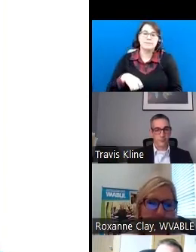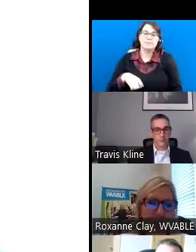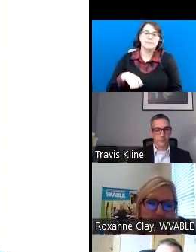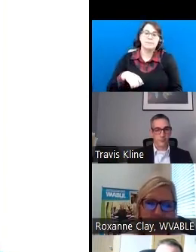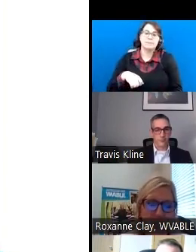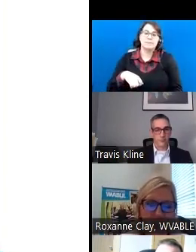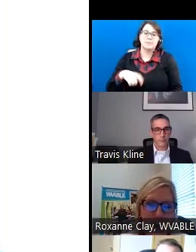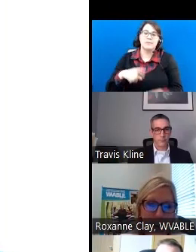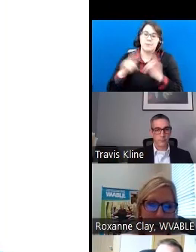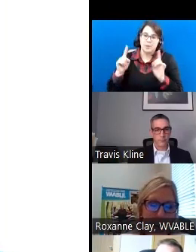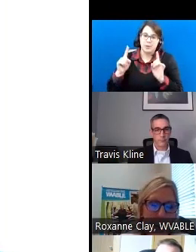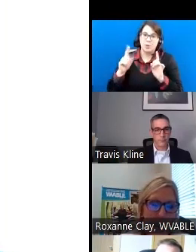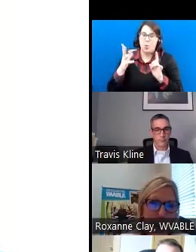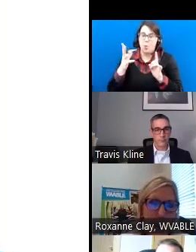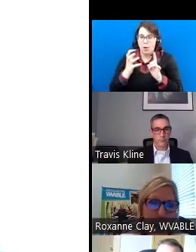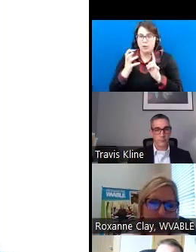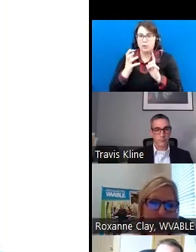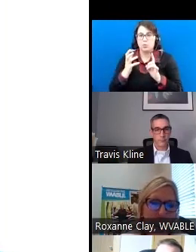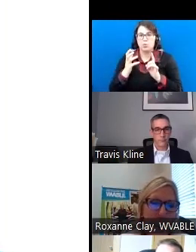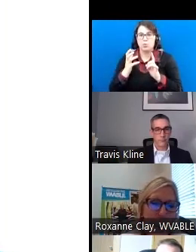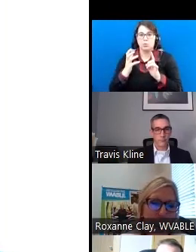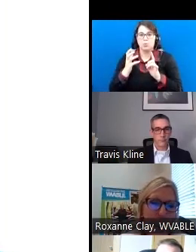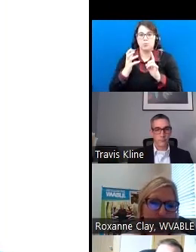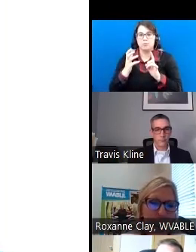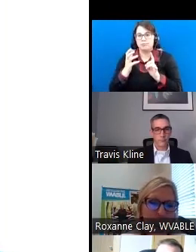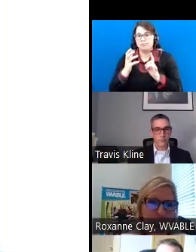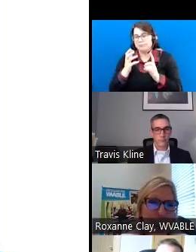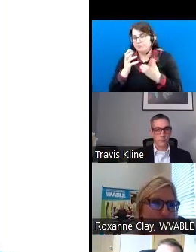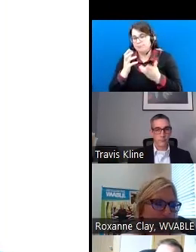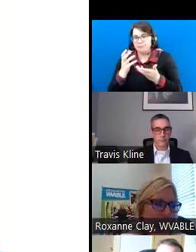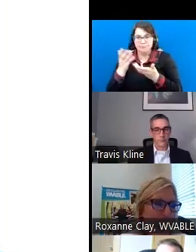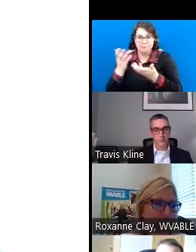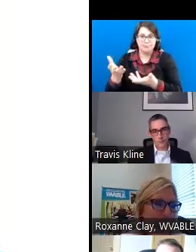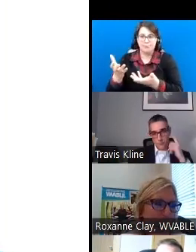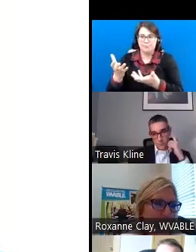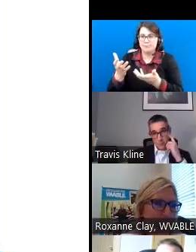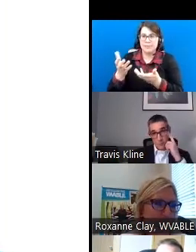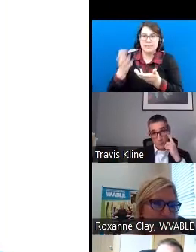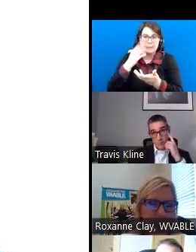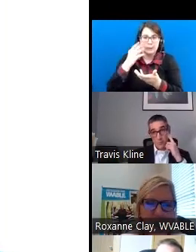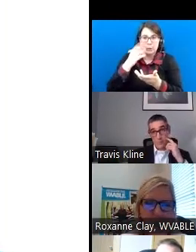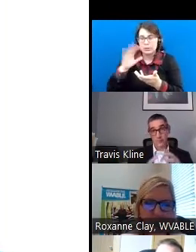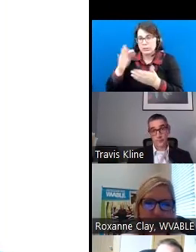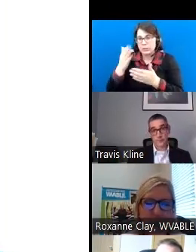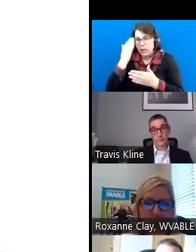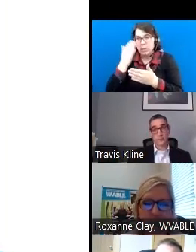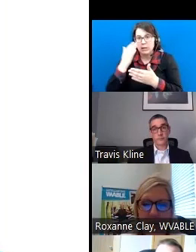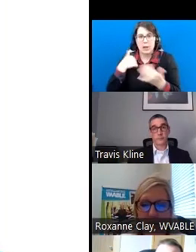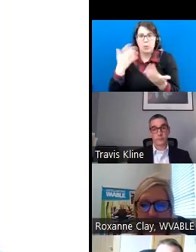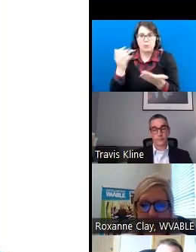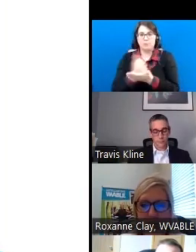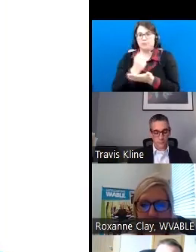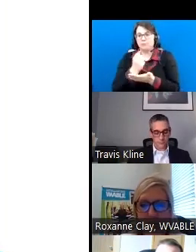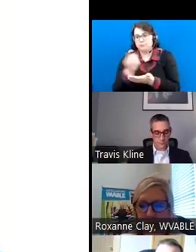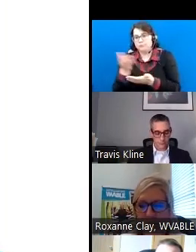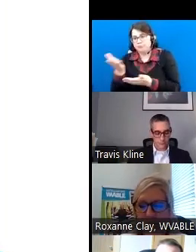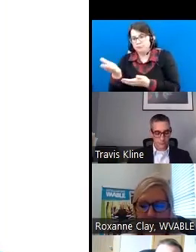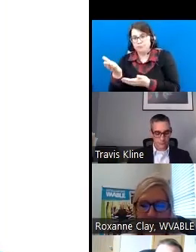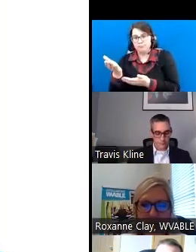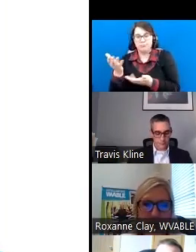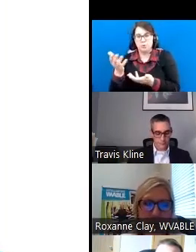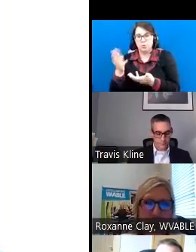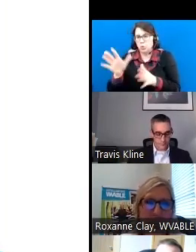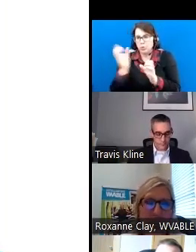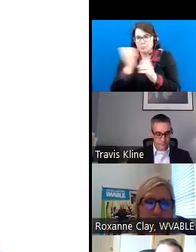always tap into the experience and knowledge that he has. And so here's another opportunity that I'm going to take advantage of, you know, just, just your